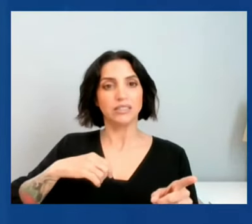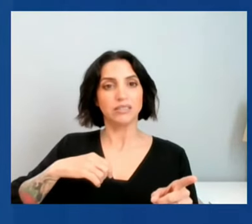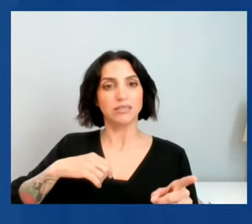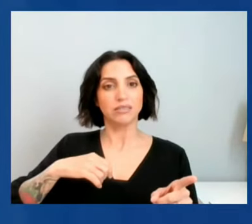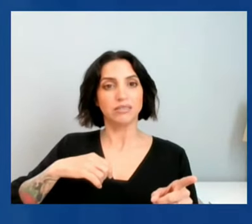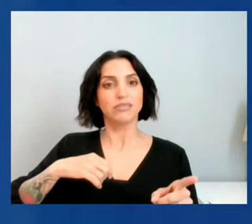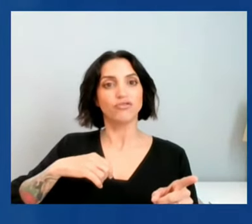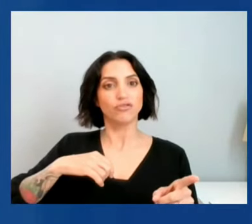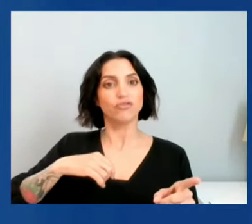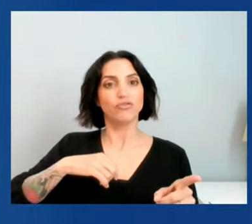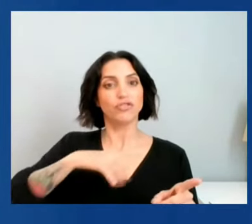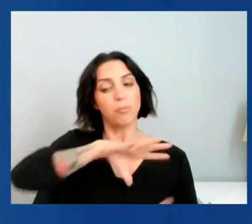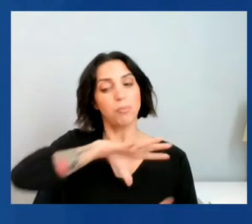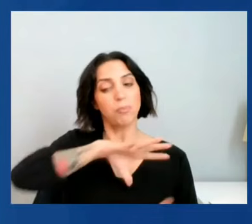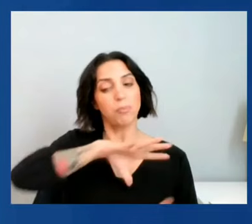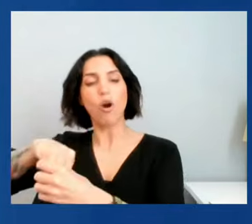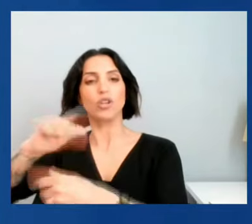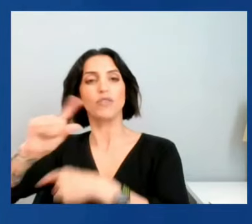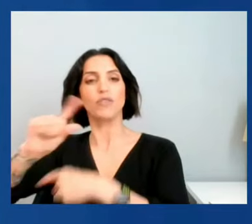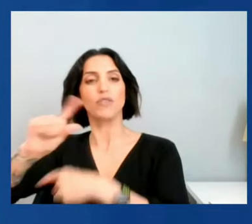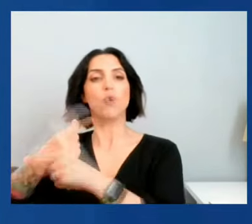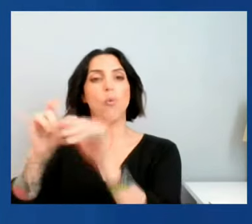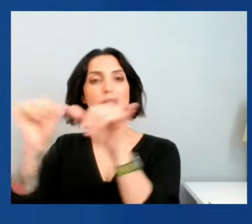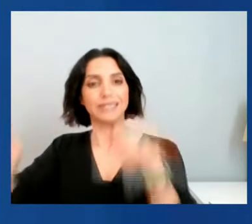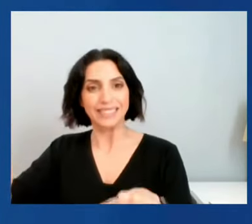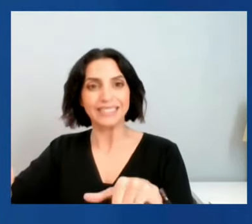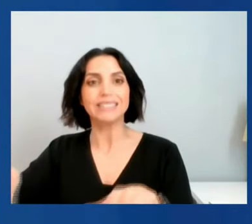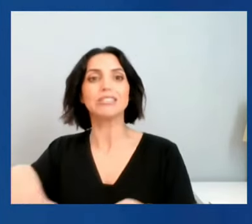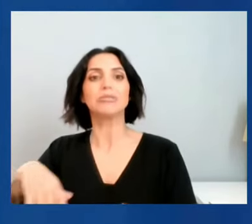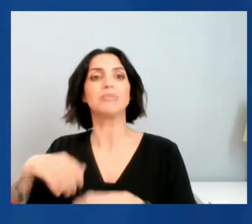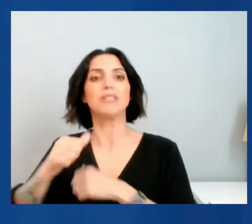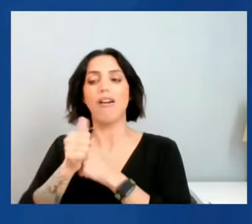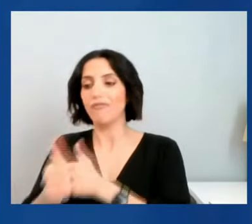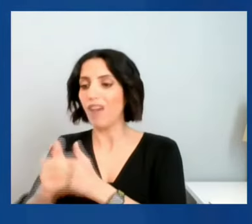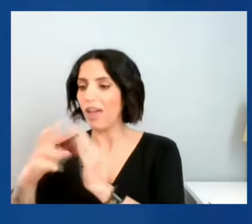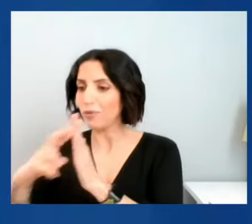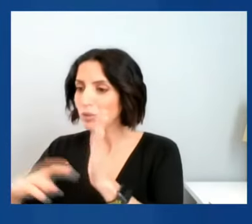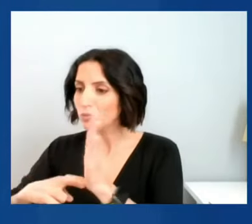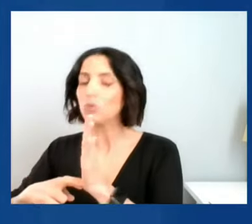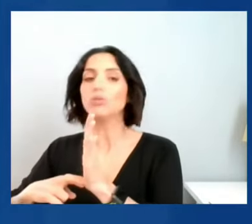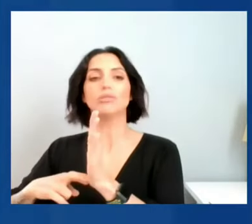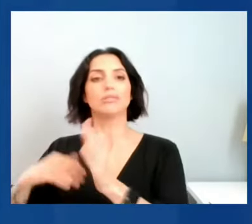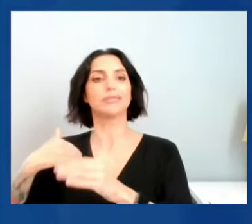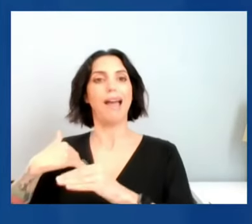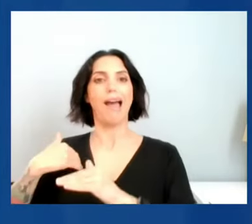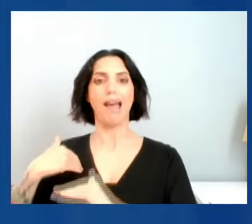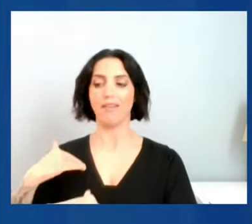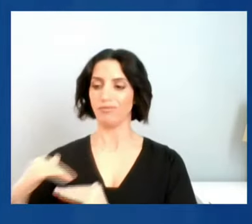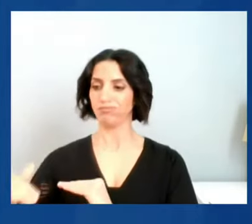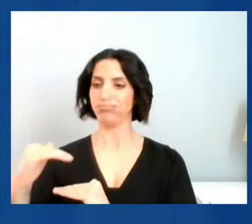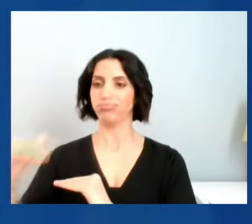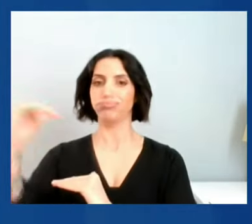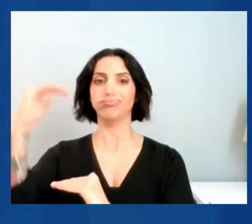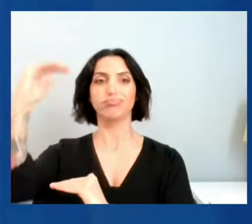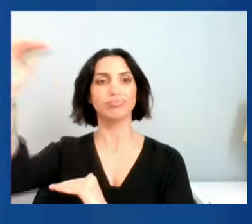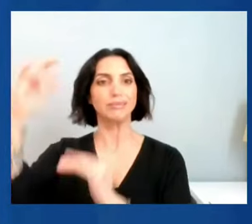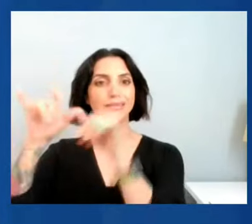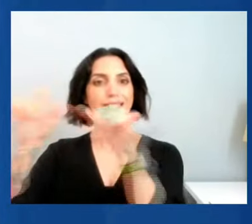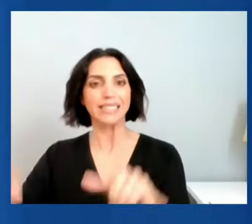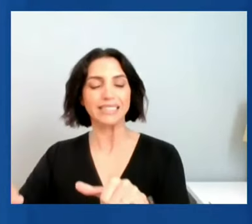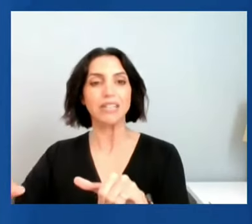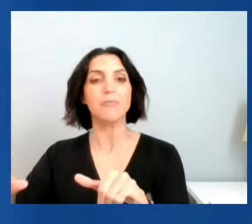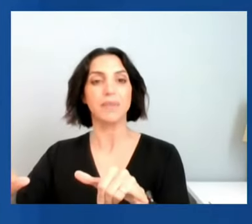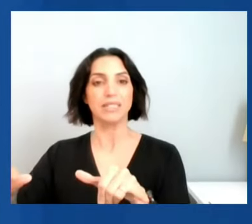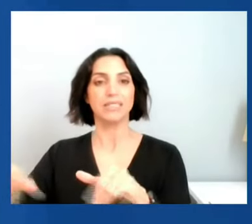part of a global system, a rules-based, multilateral system. And this has really promoted